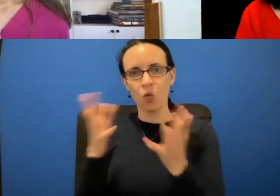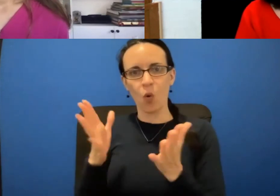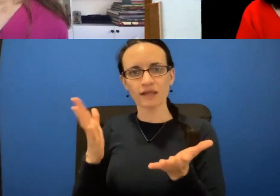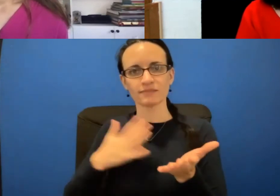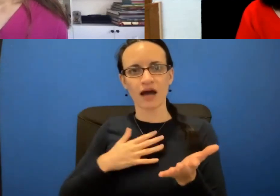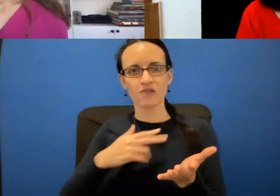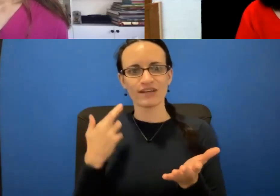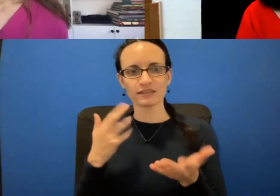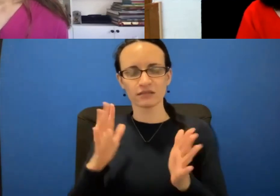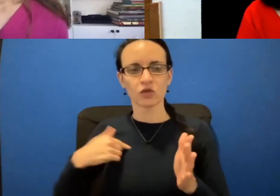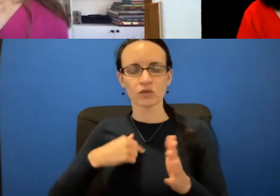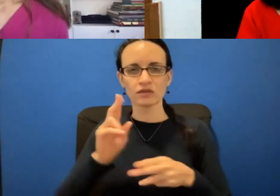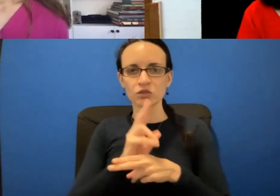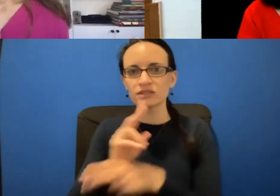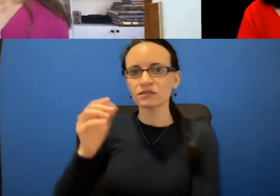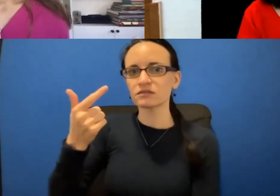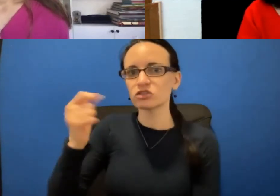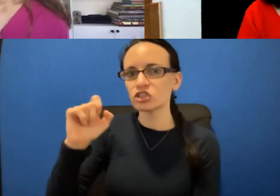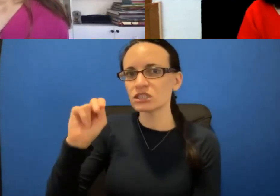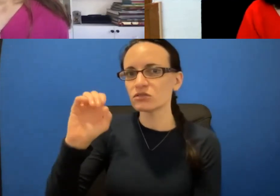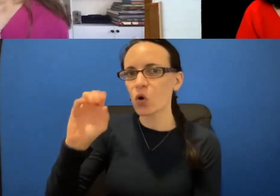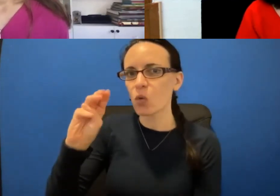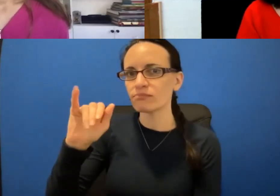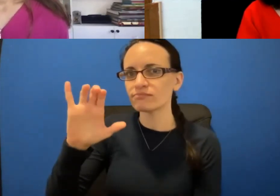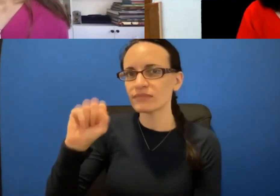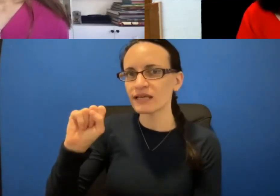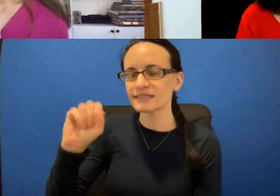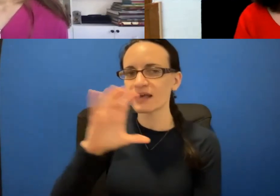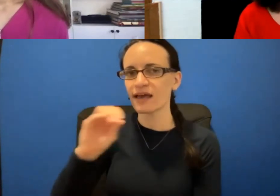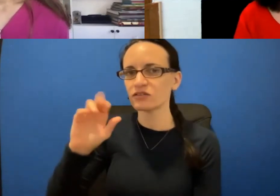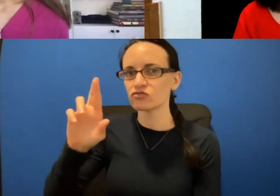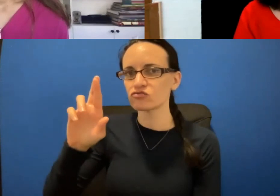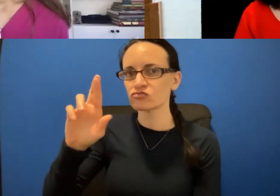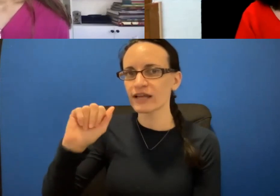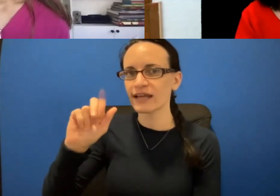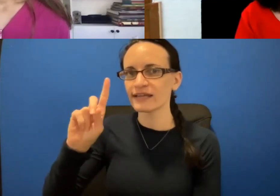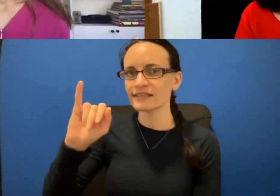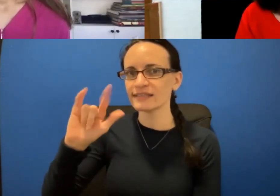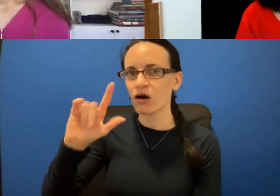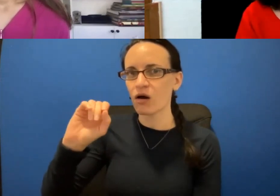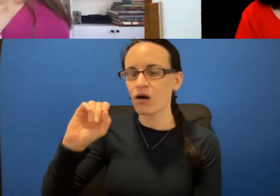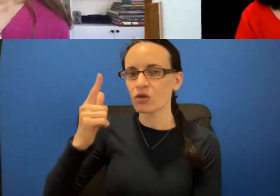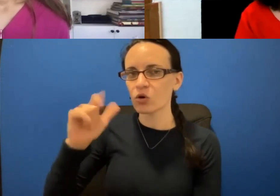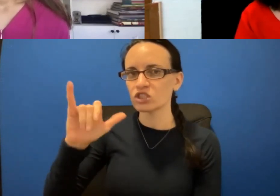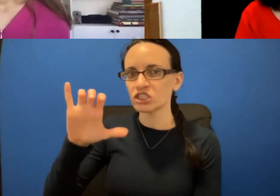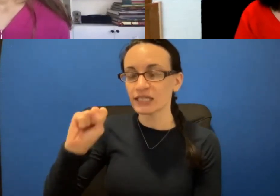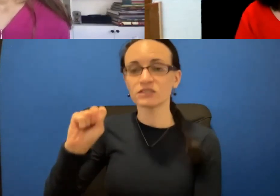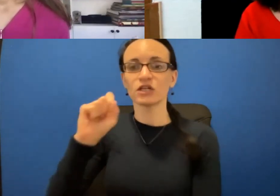genomics and radiomics to look at your mammogram and determine your risk based on your